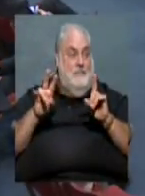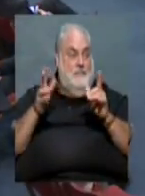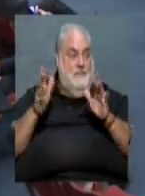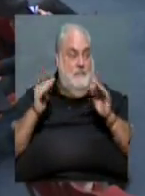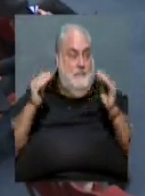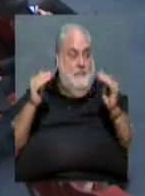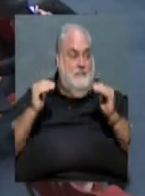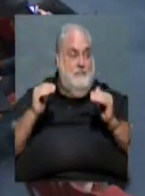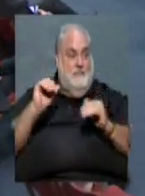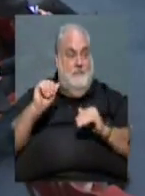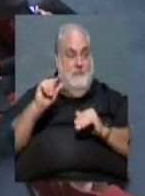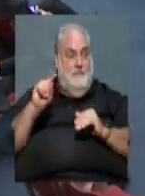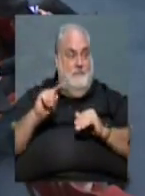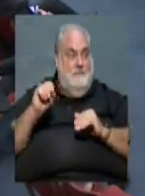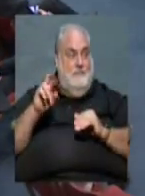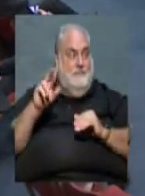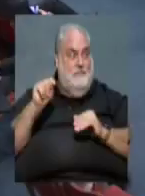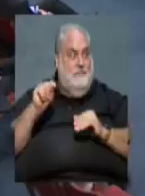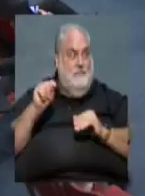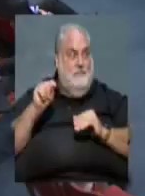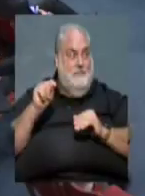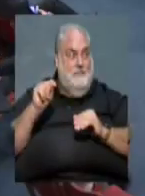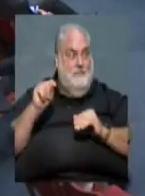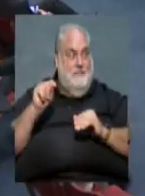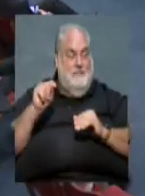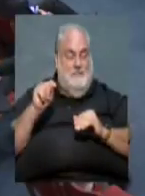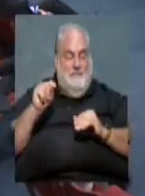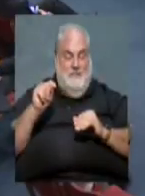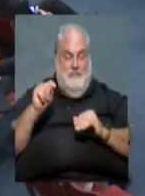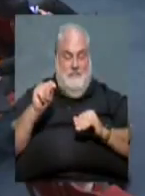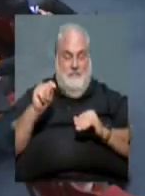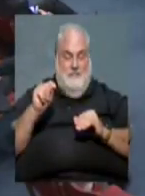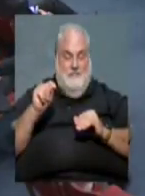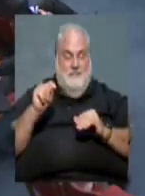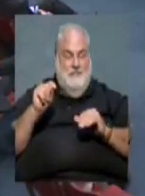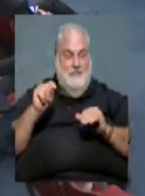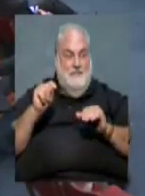Director Cazort. No, I'm waiting for the next items, Mayor.